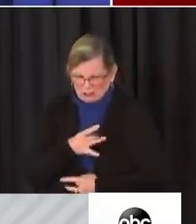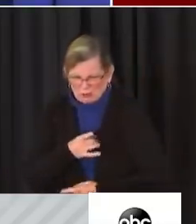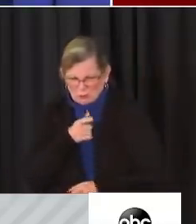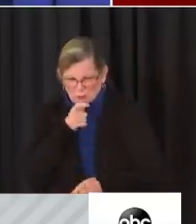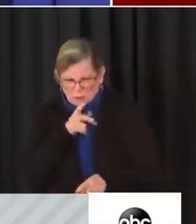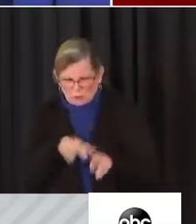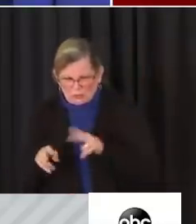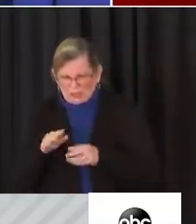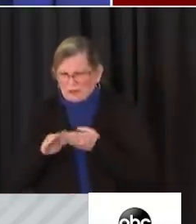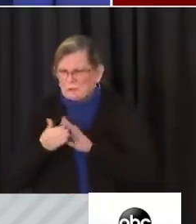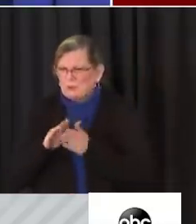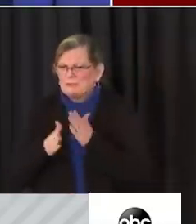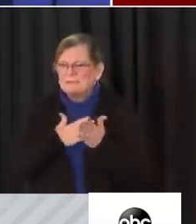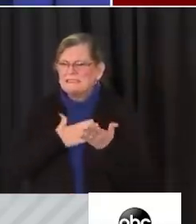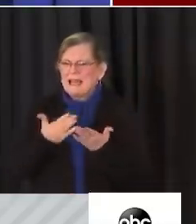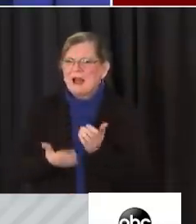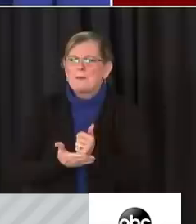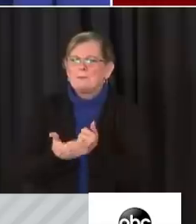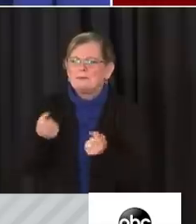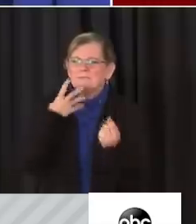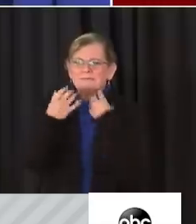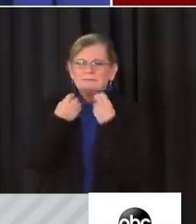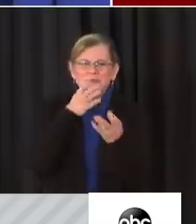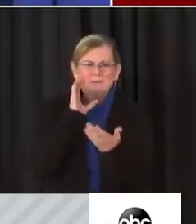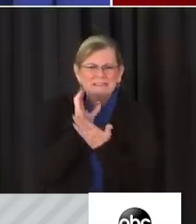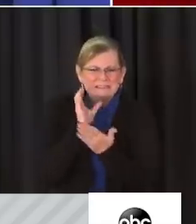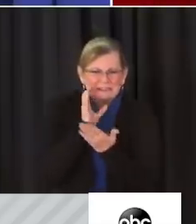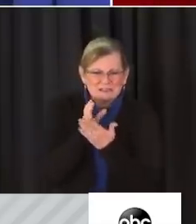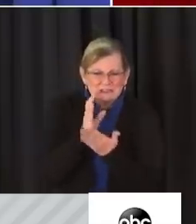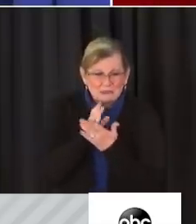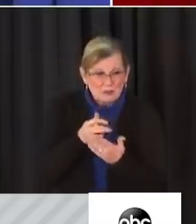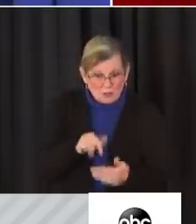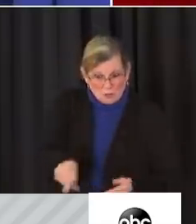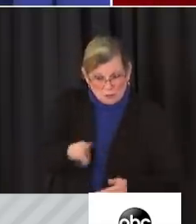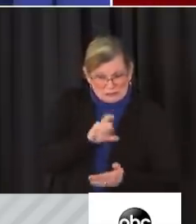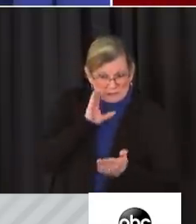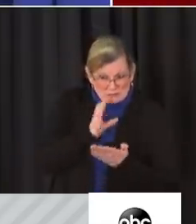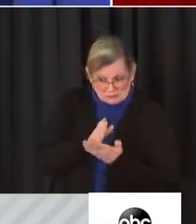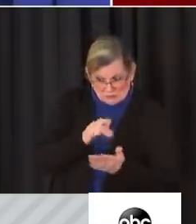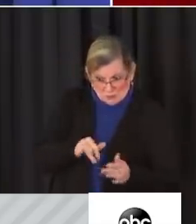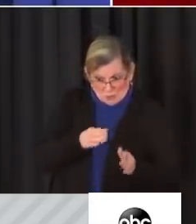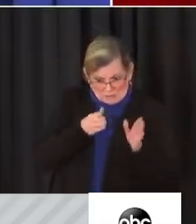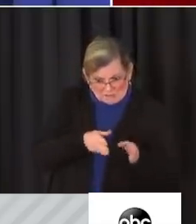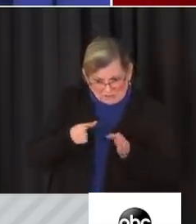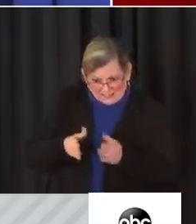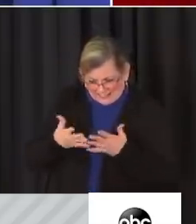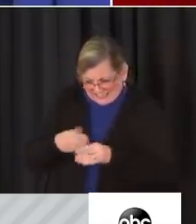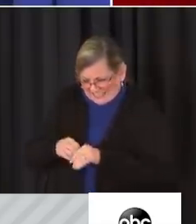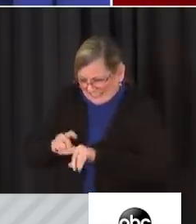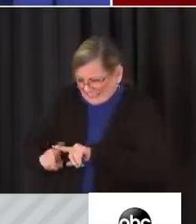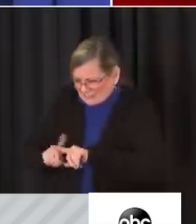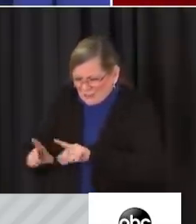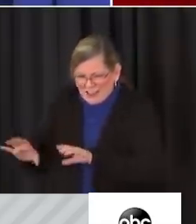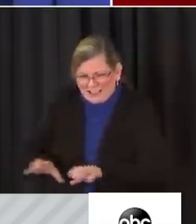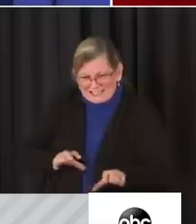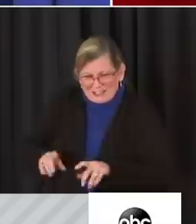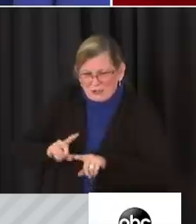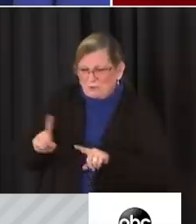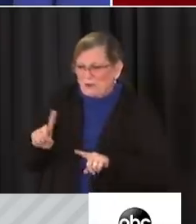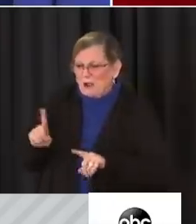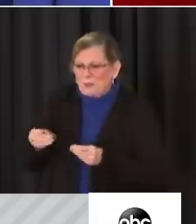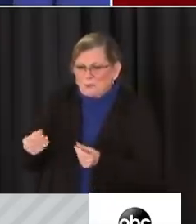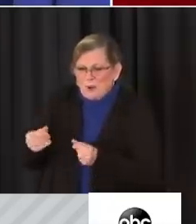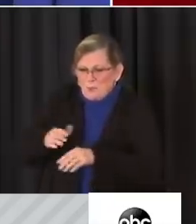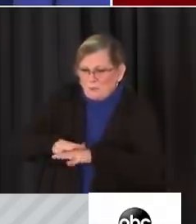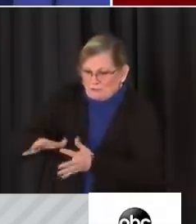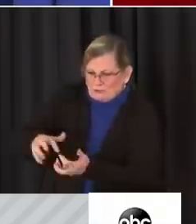asking the community to help us identify. These images depict individuals engaged in various acts of violence or property